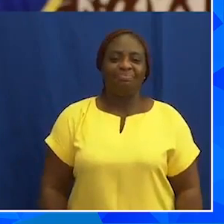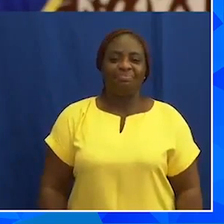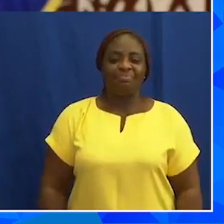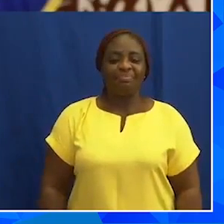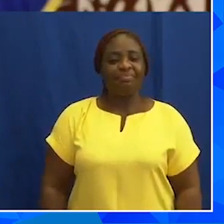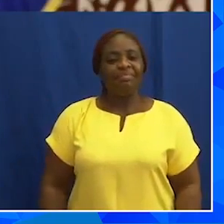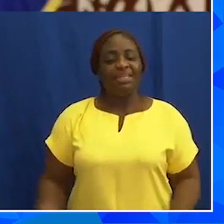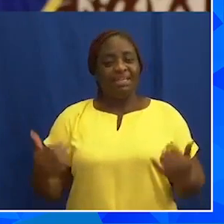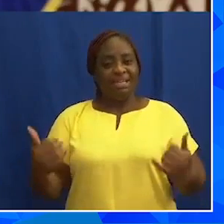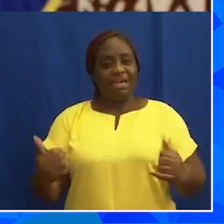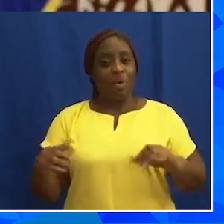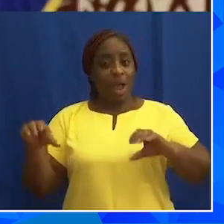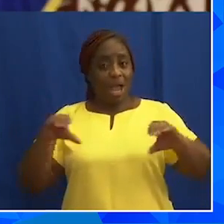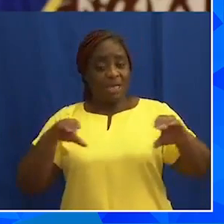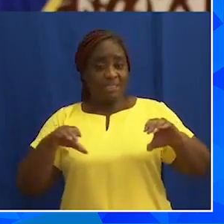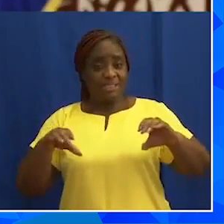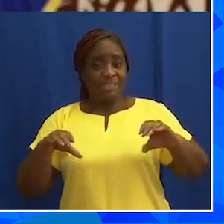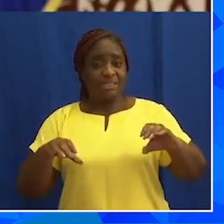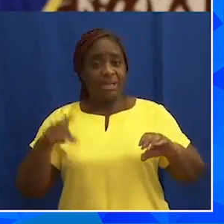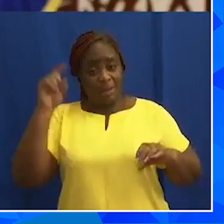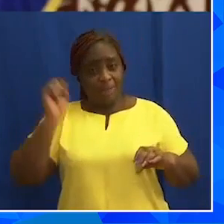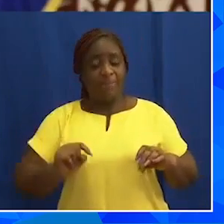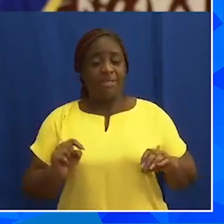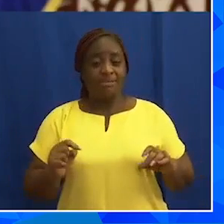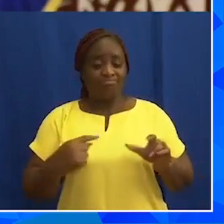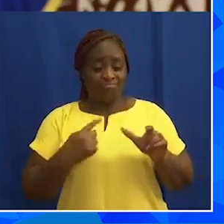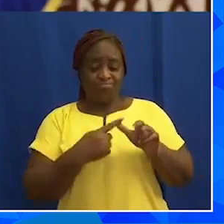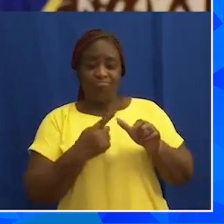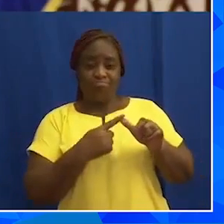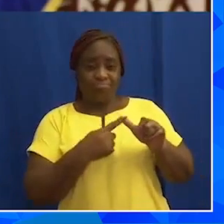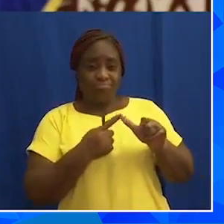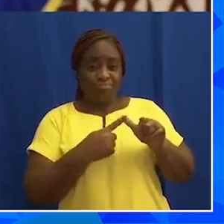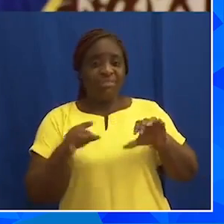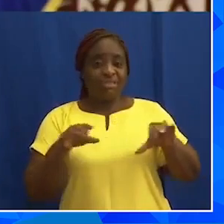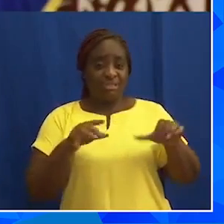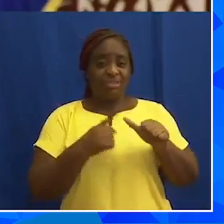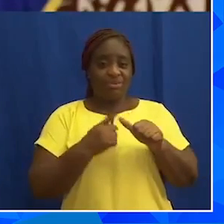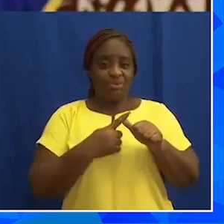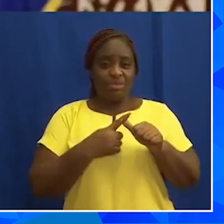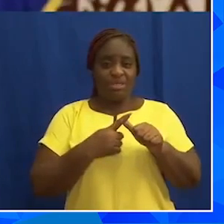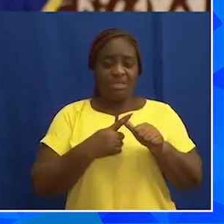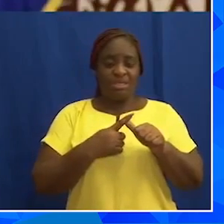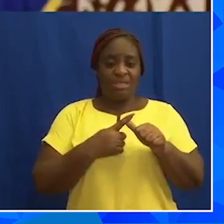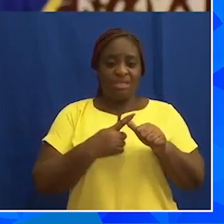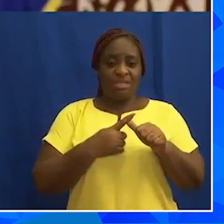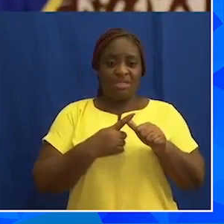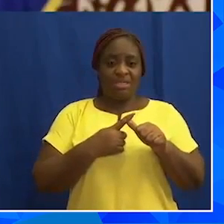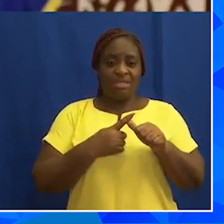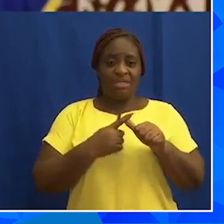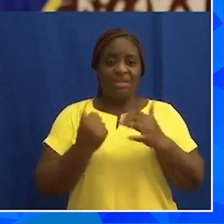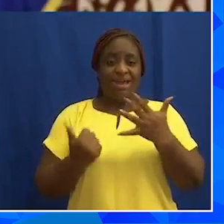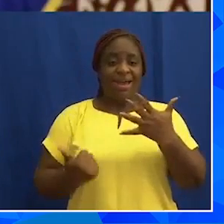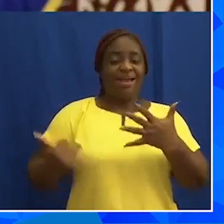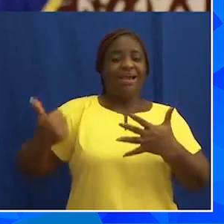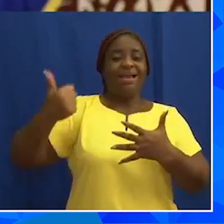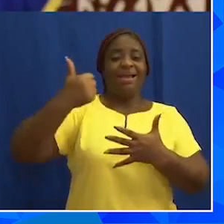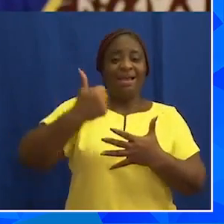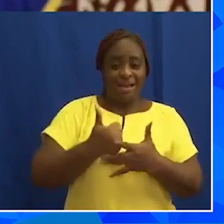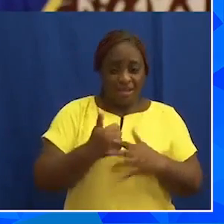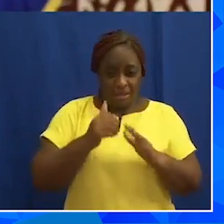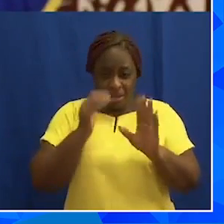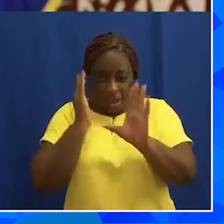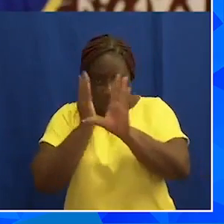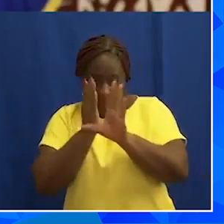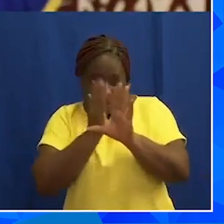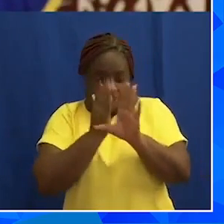The following actions have been taken thus far. One, enhanced supervisory action by